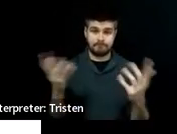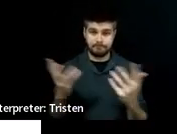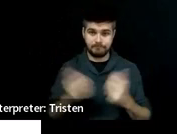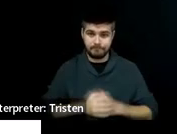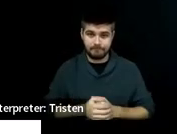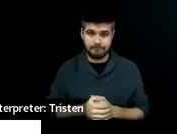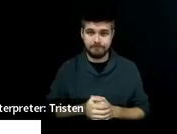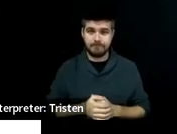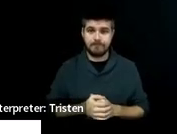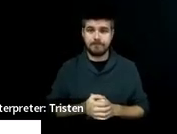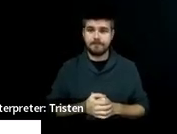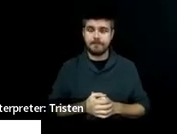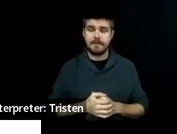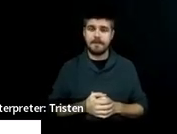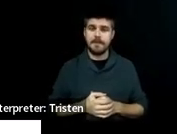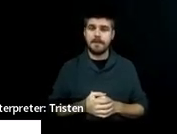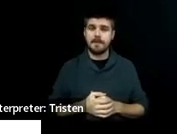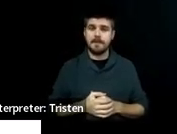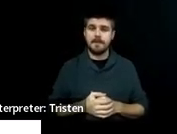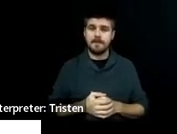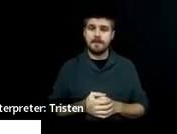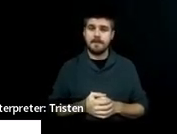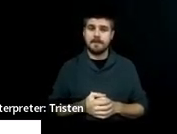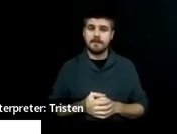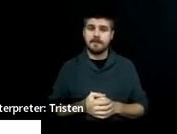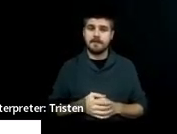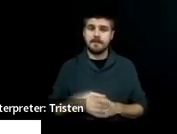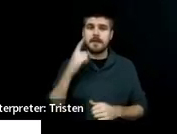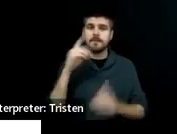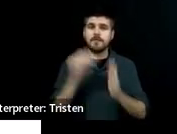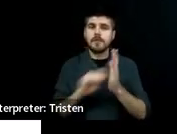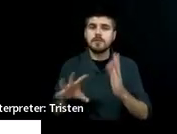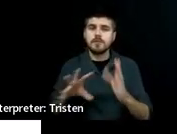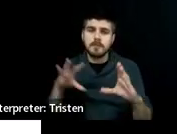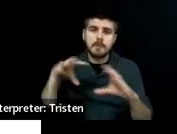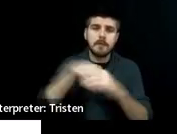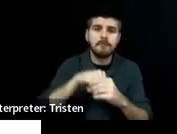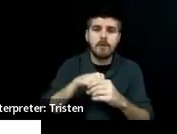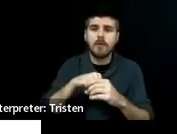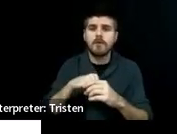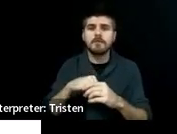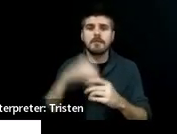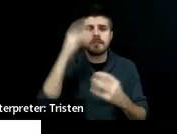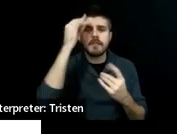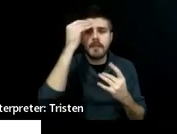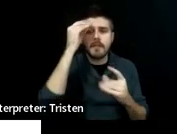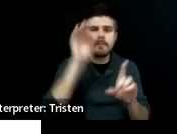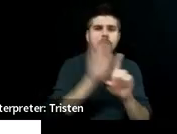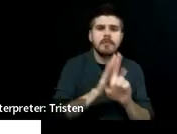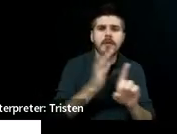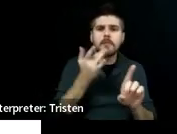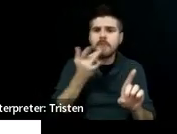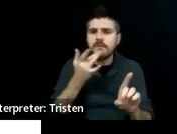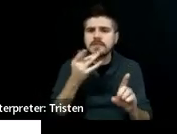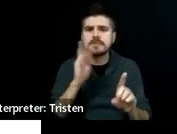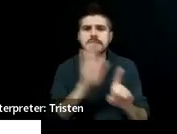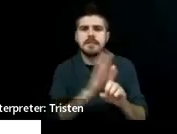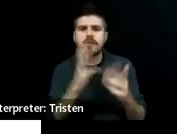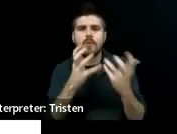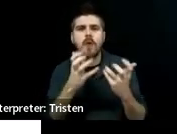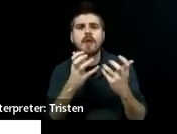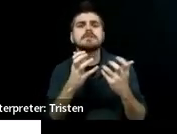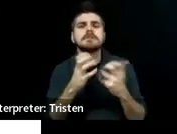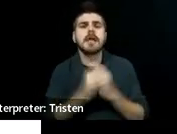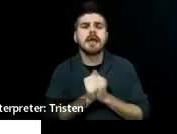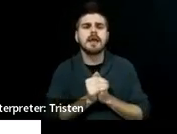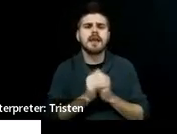to think about their preferences and how that will inform their post-secondary goals. So, we